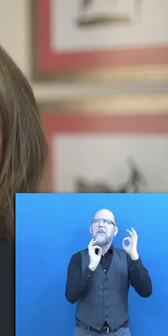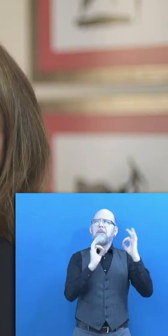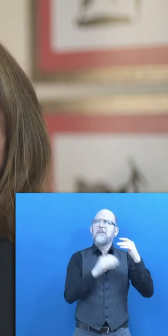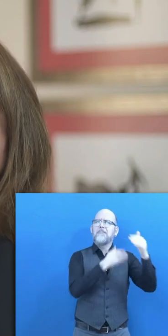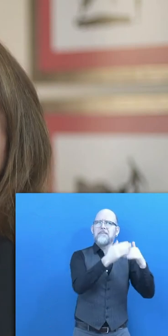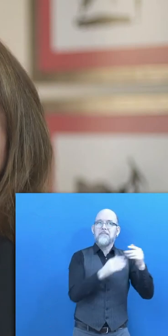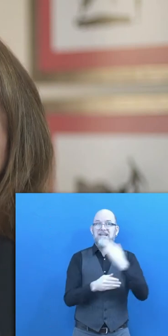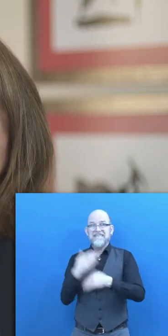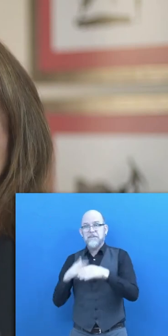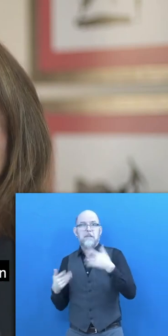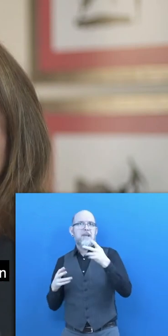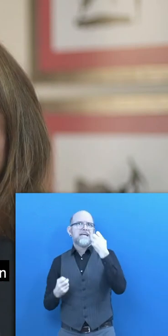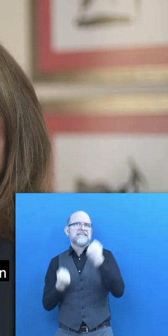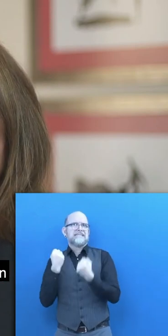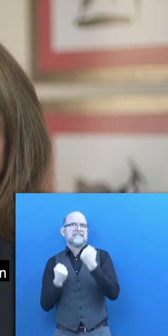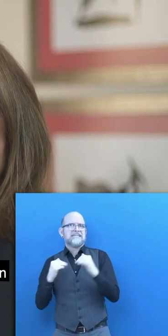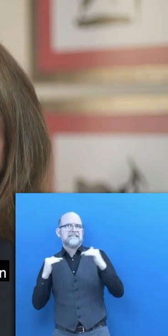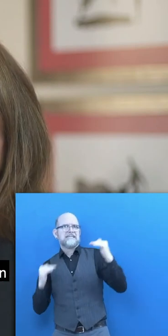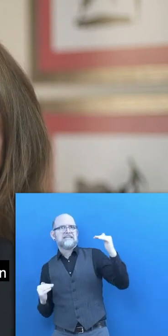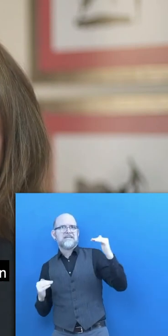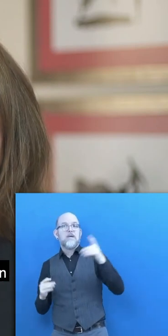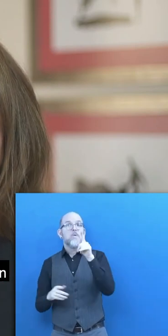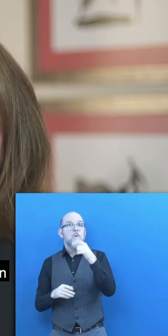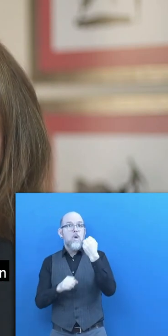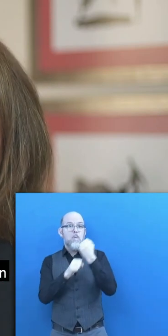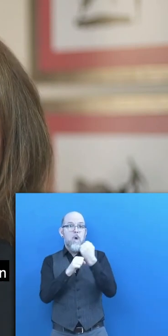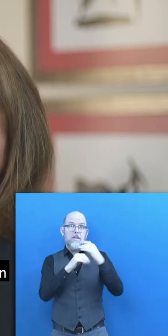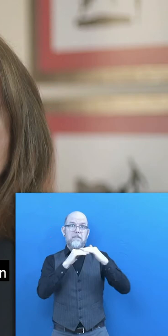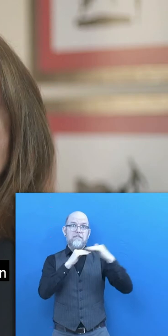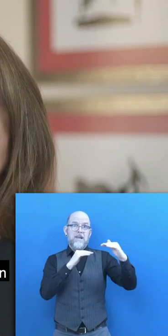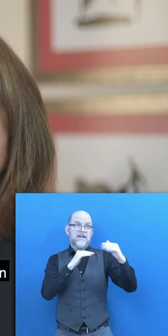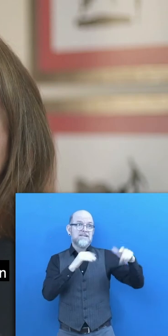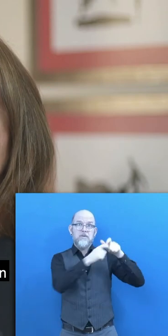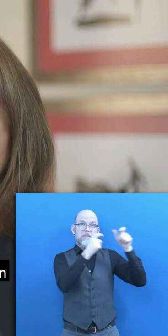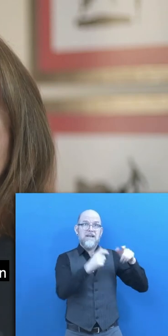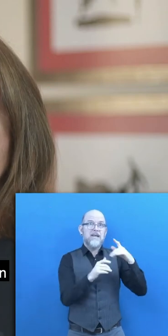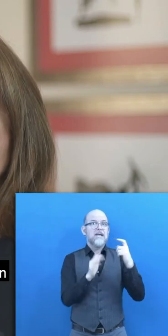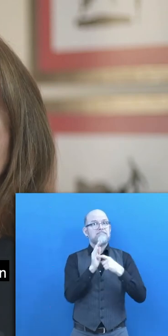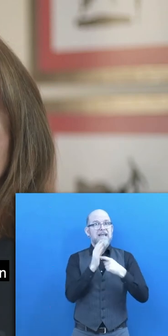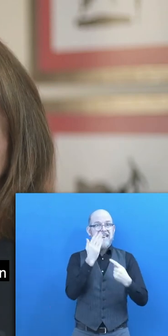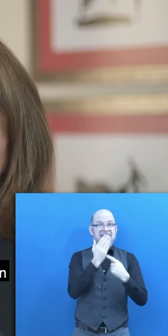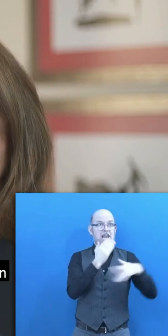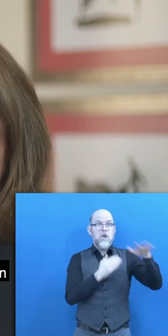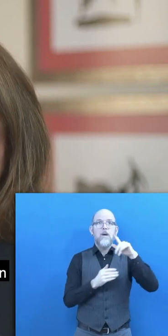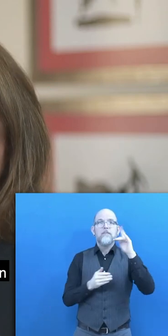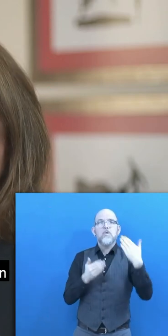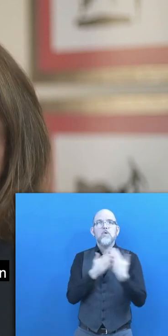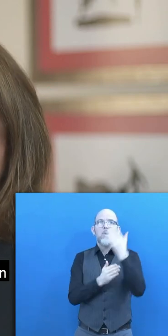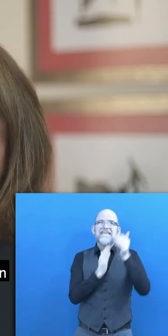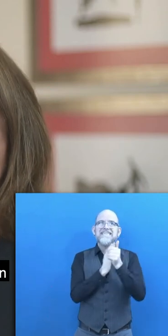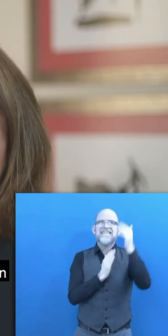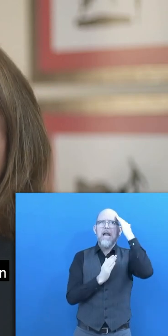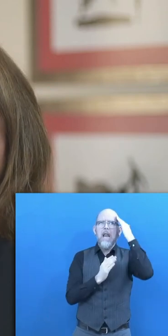and when they are employed, their work conditions tend to be worse than those of persons without disabilities.